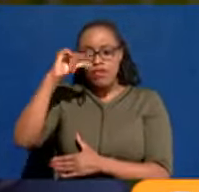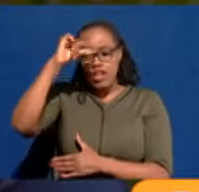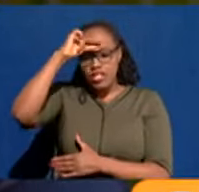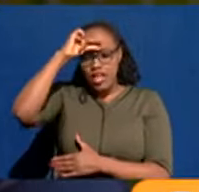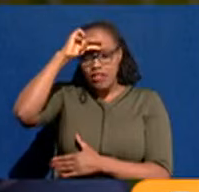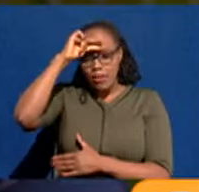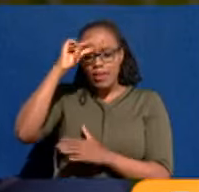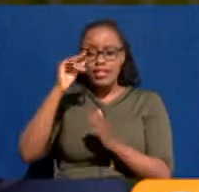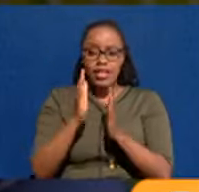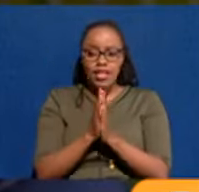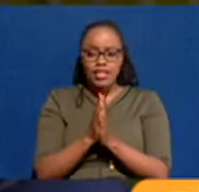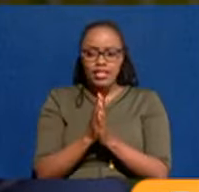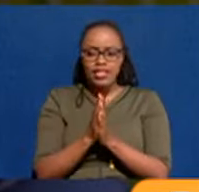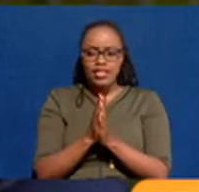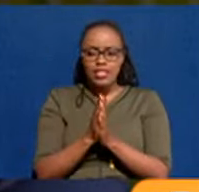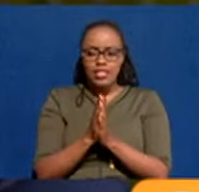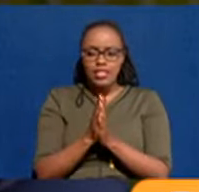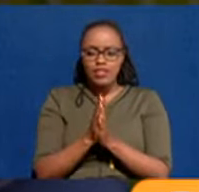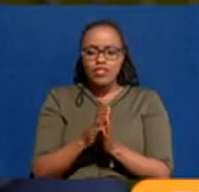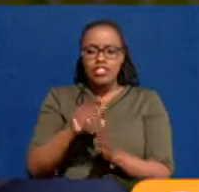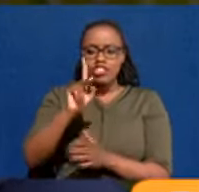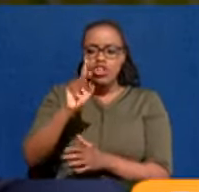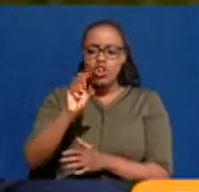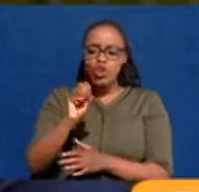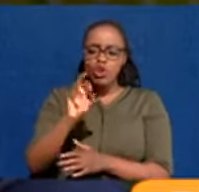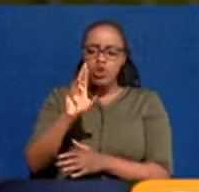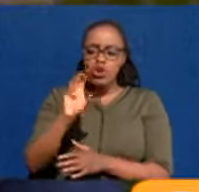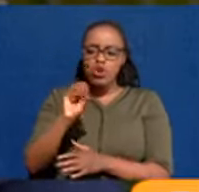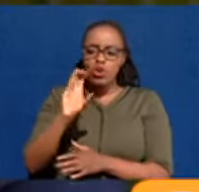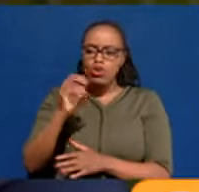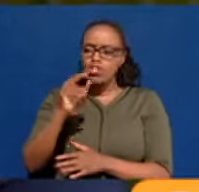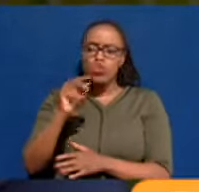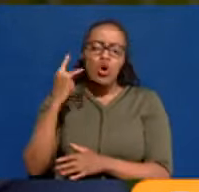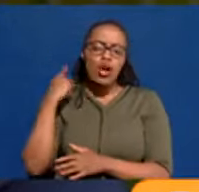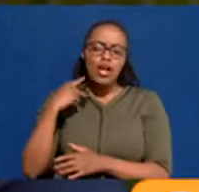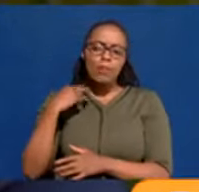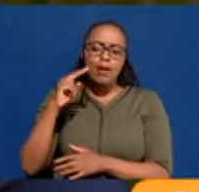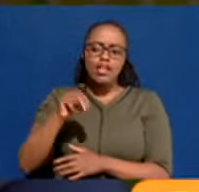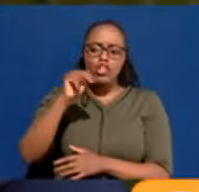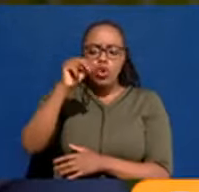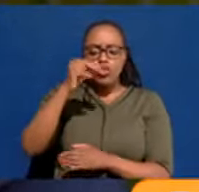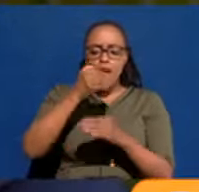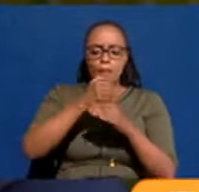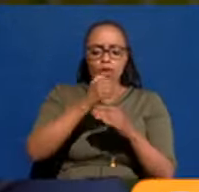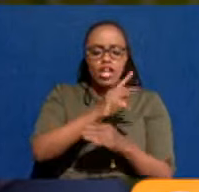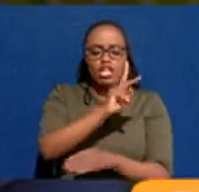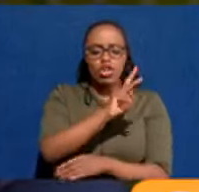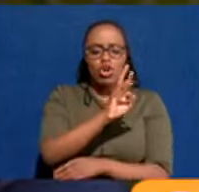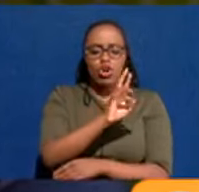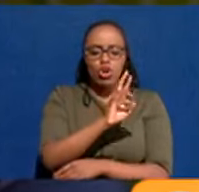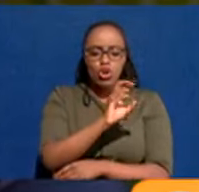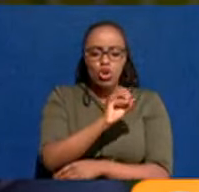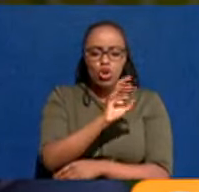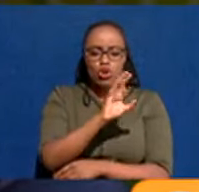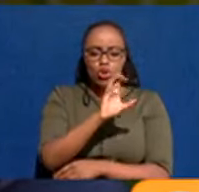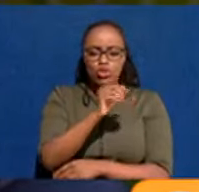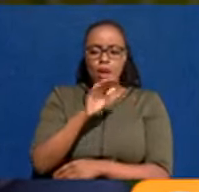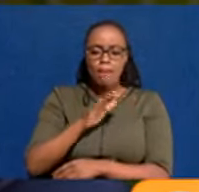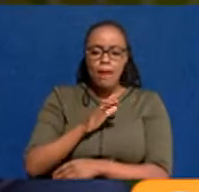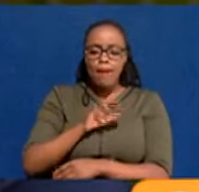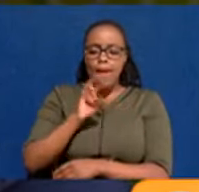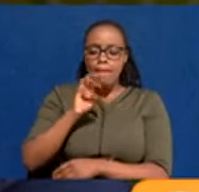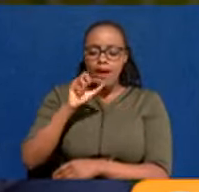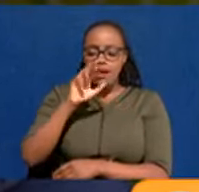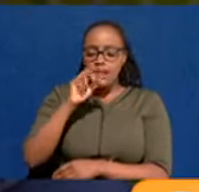in Korogosho. There's actually Kariubang in North, bordering Korogosho, called Mama Margaret Uhuru Hospital.